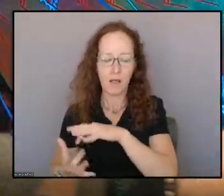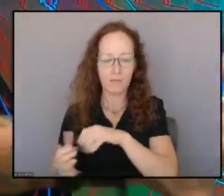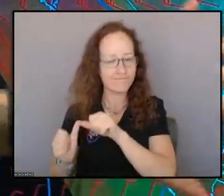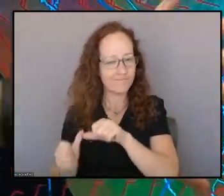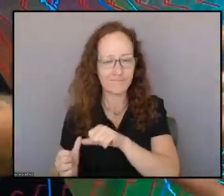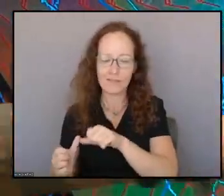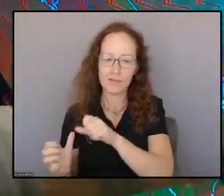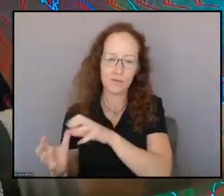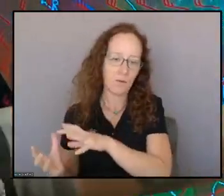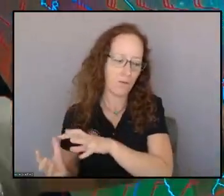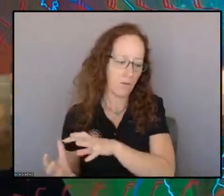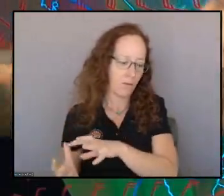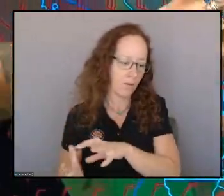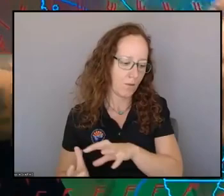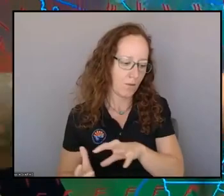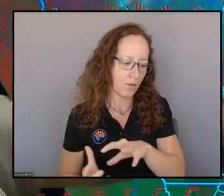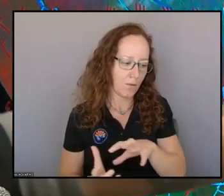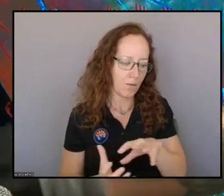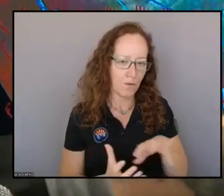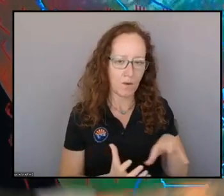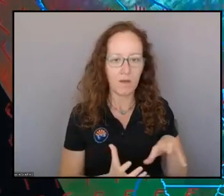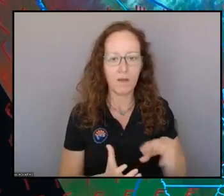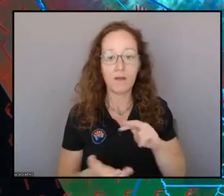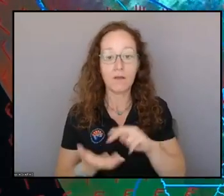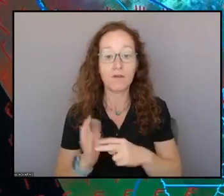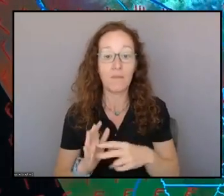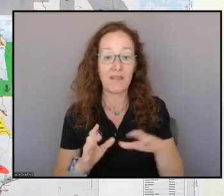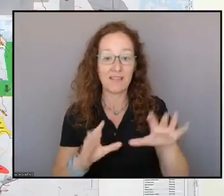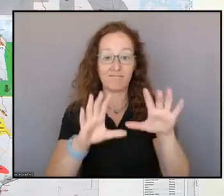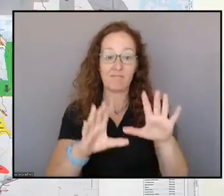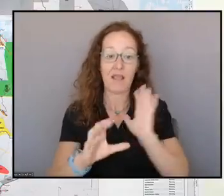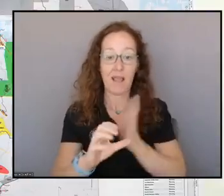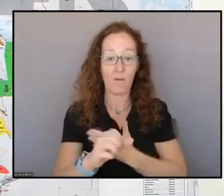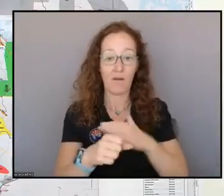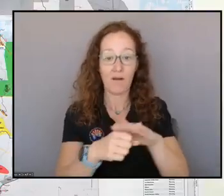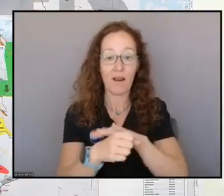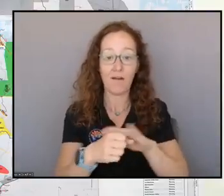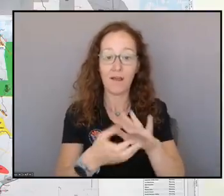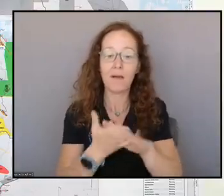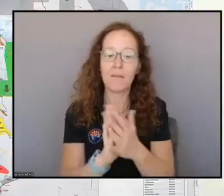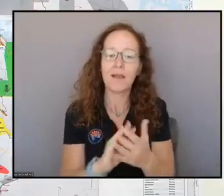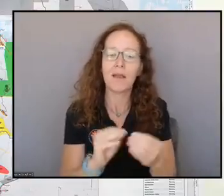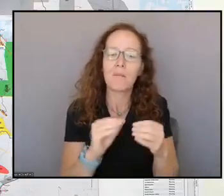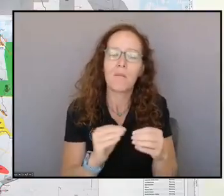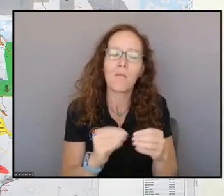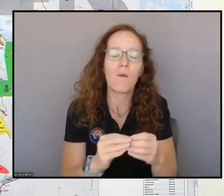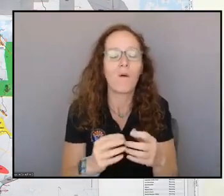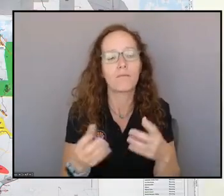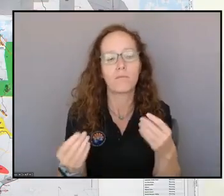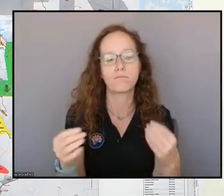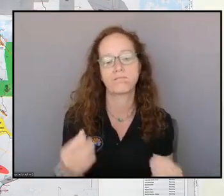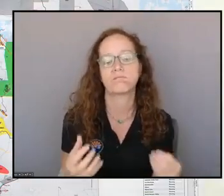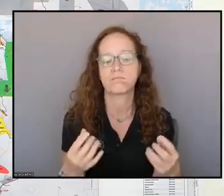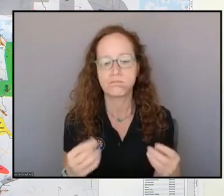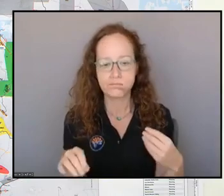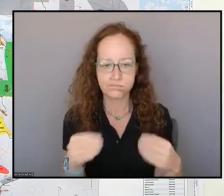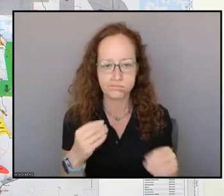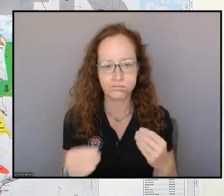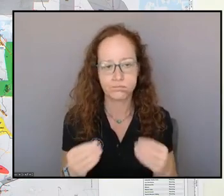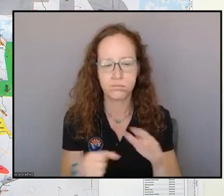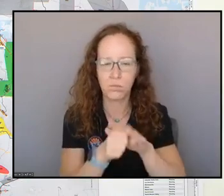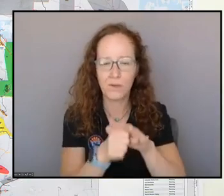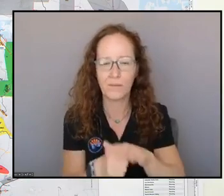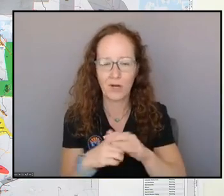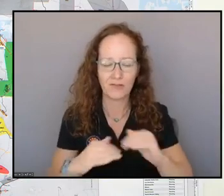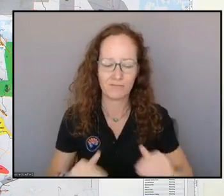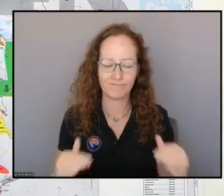make our pressure gradient system in here a little bit baggier. So, it's actually going to kind of help us, because we're not going to quite